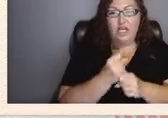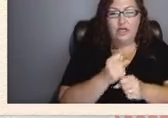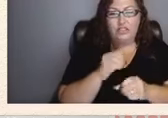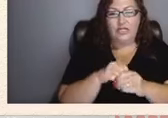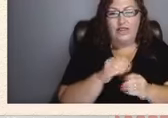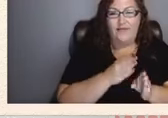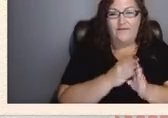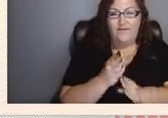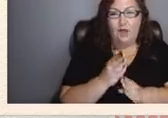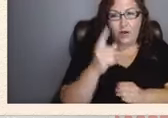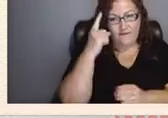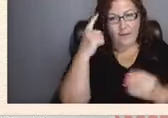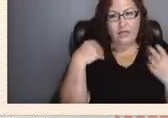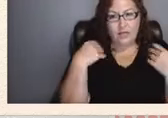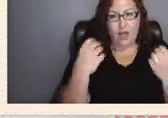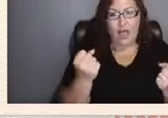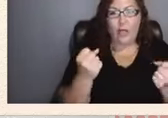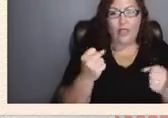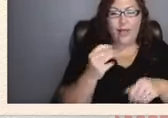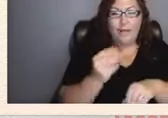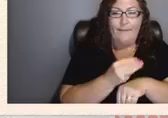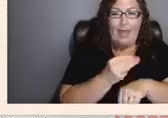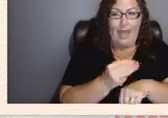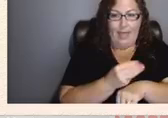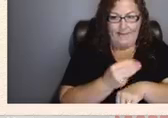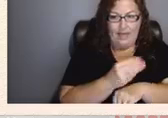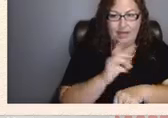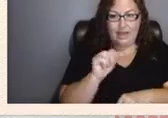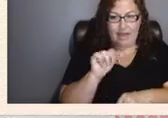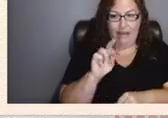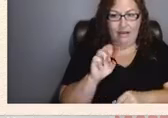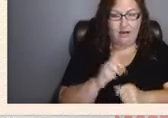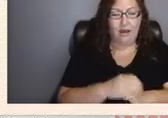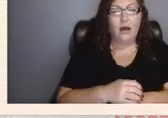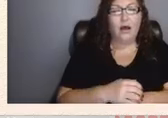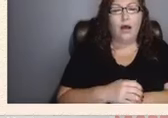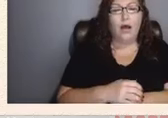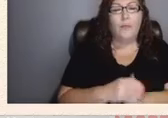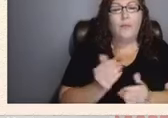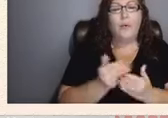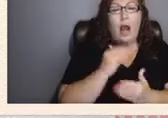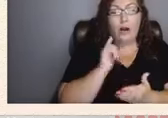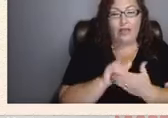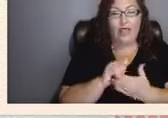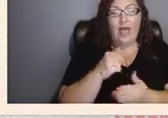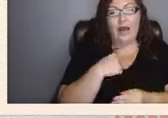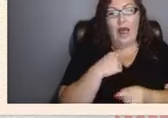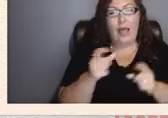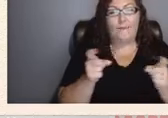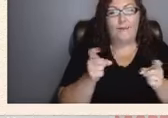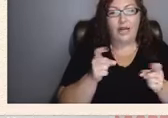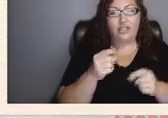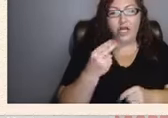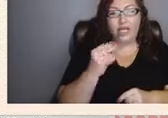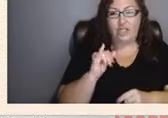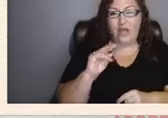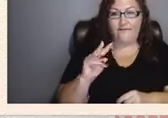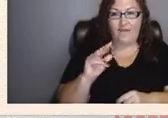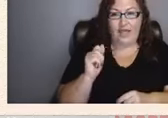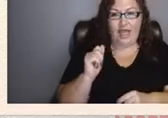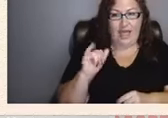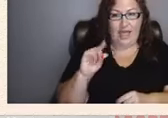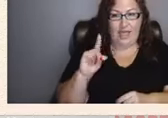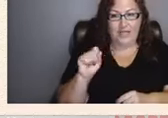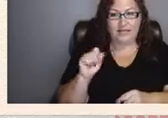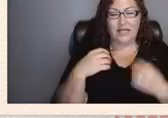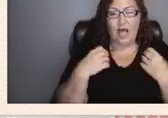mental health in Miami-Dade County prior to that I managed the HIV AIDS health education program